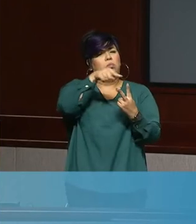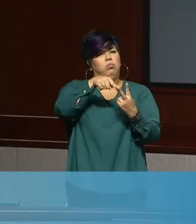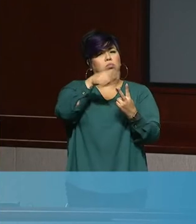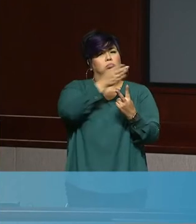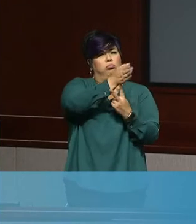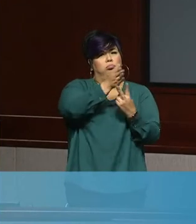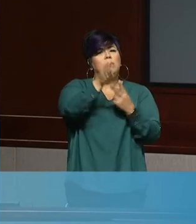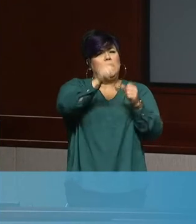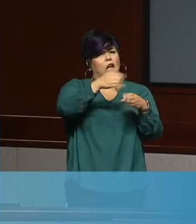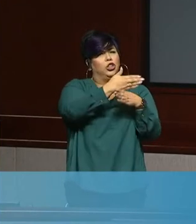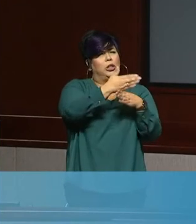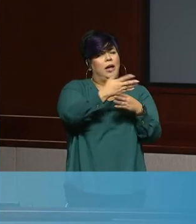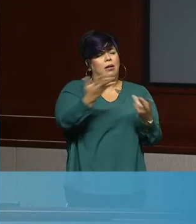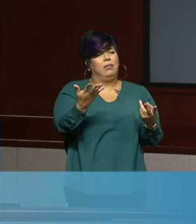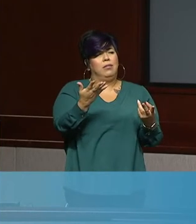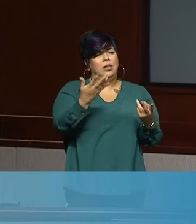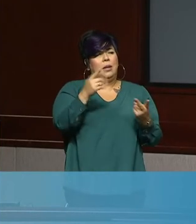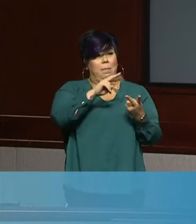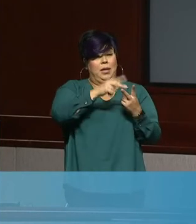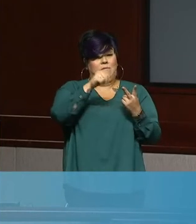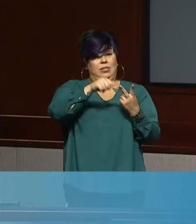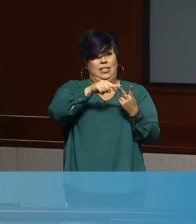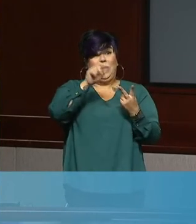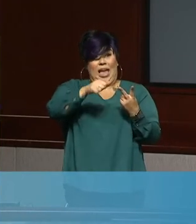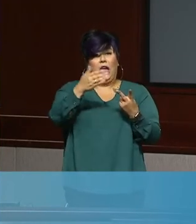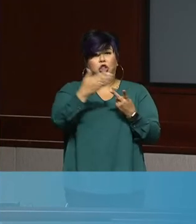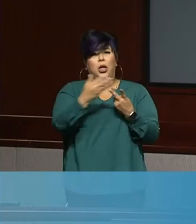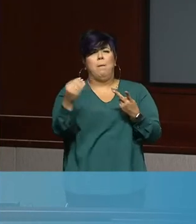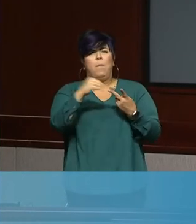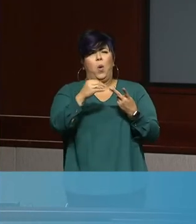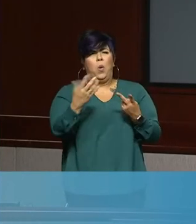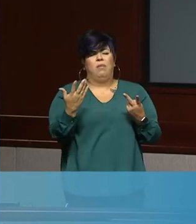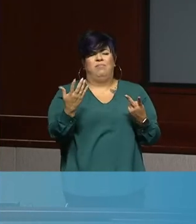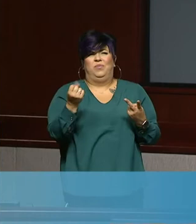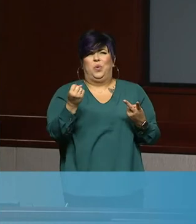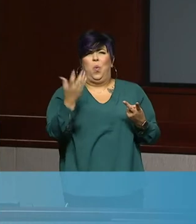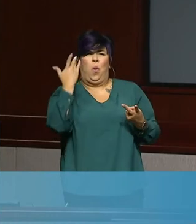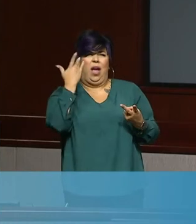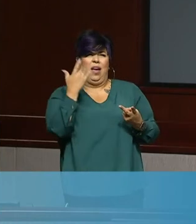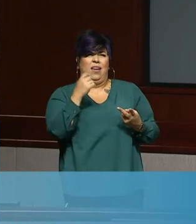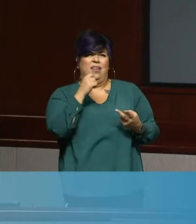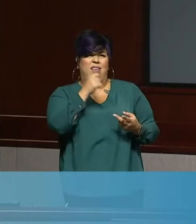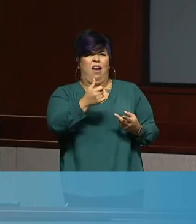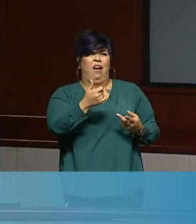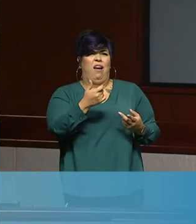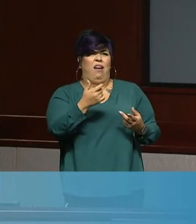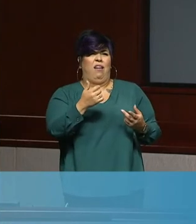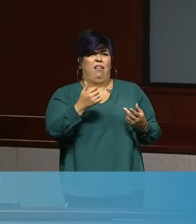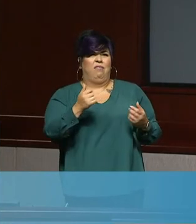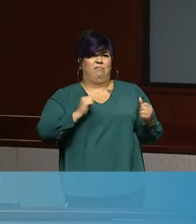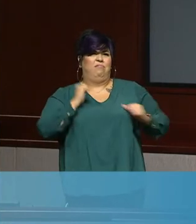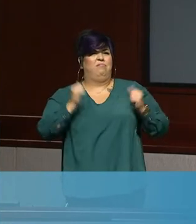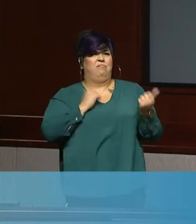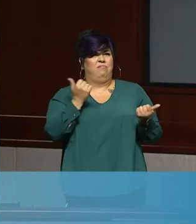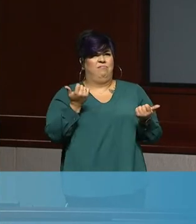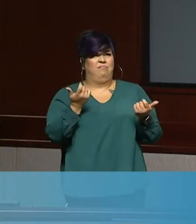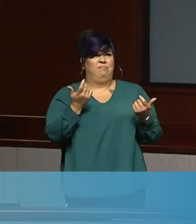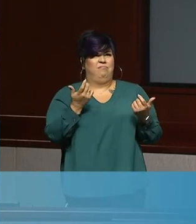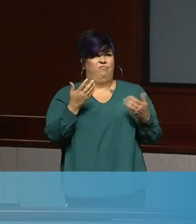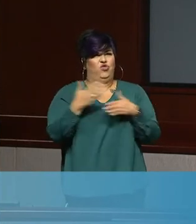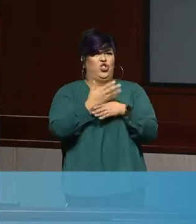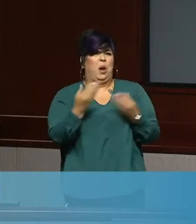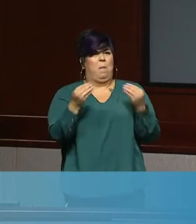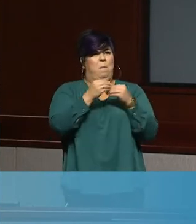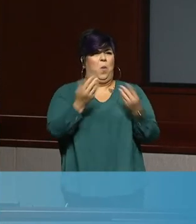and there was a method you could use to release more information, I guess my question is, why wouldn't you if the federal government doesn't think releasing this information